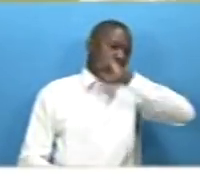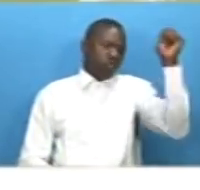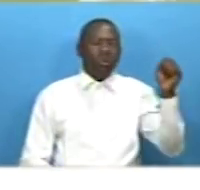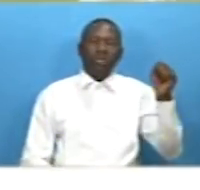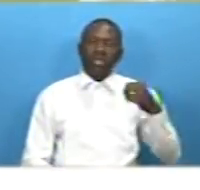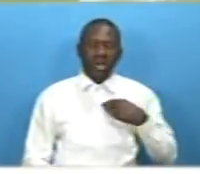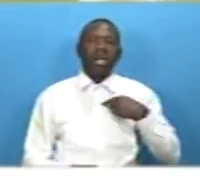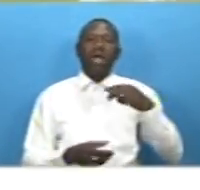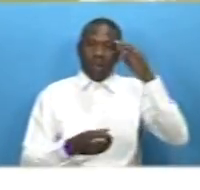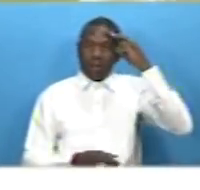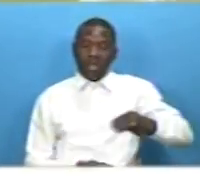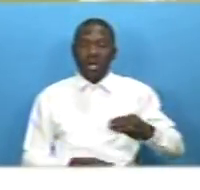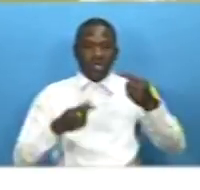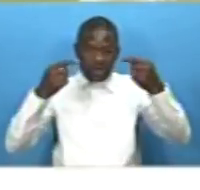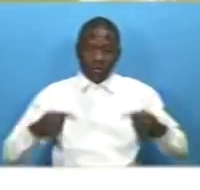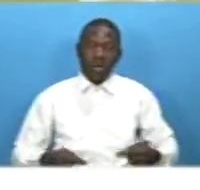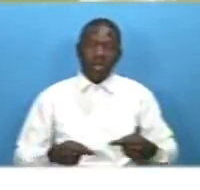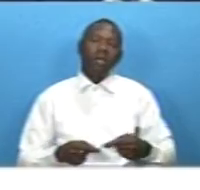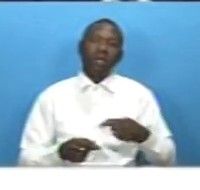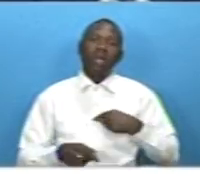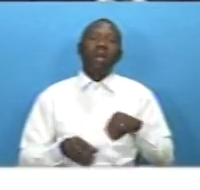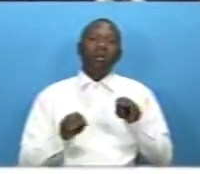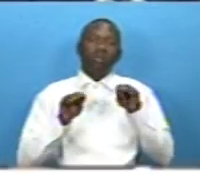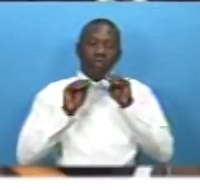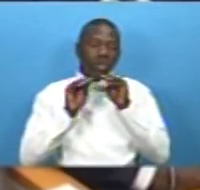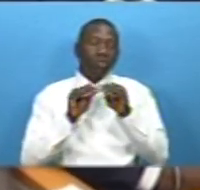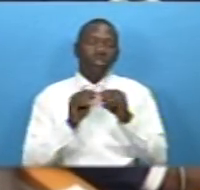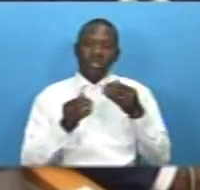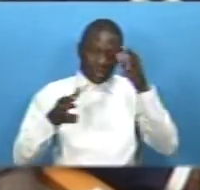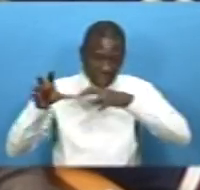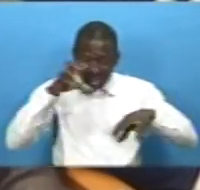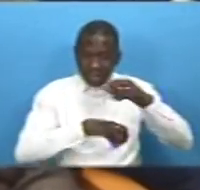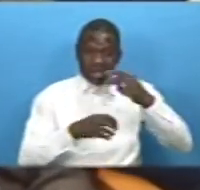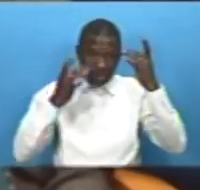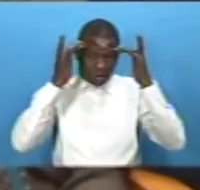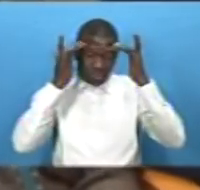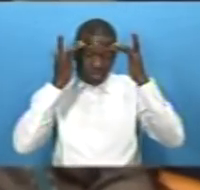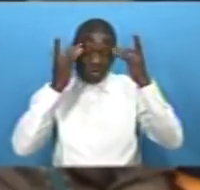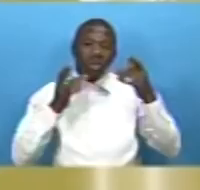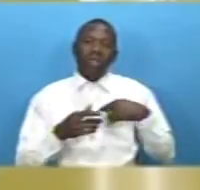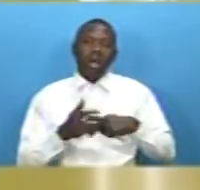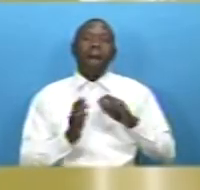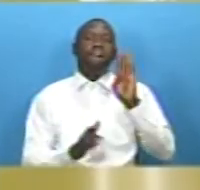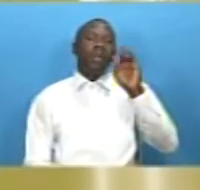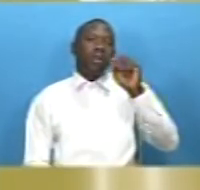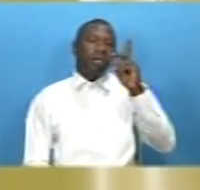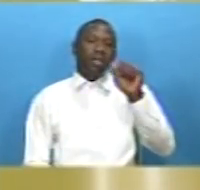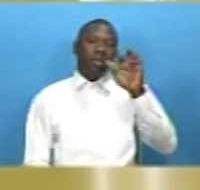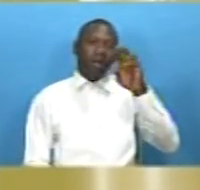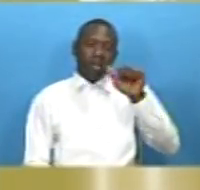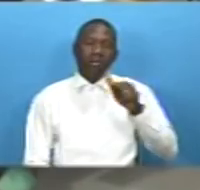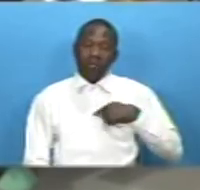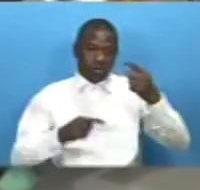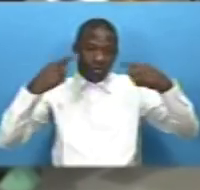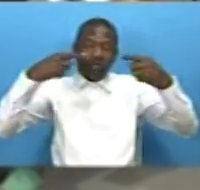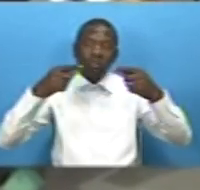research science and technology but that are youth president barrow highlights the importance of diaspora gambians to the successful implementation